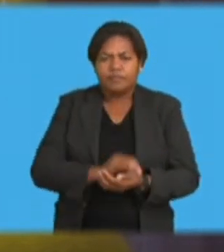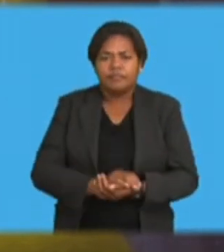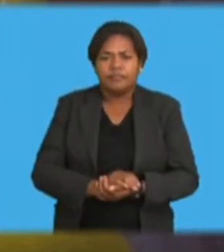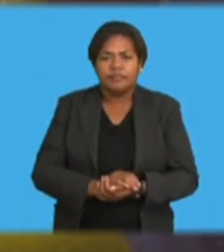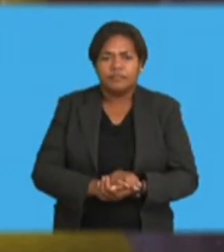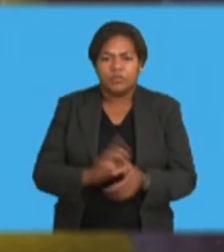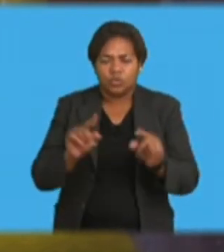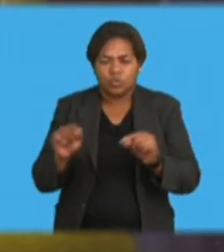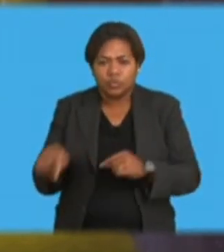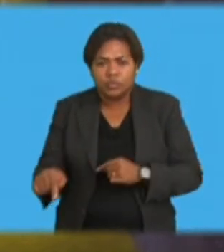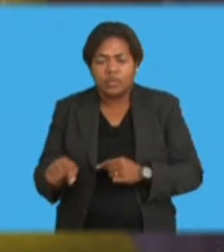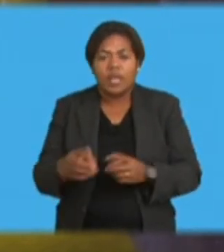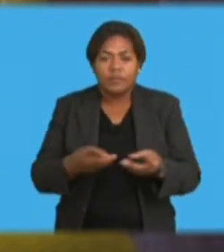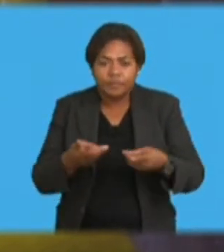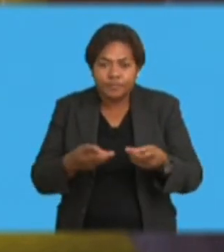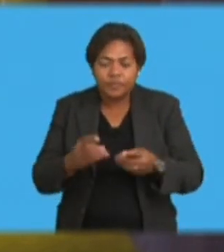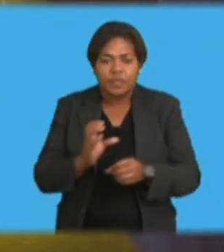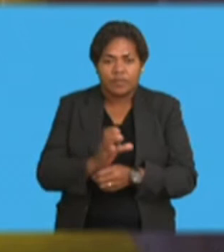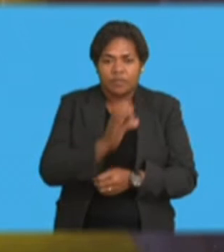the directors of the company, Speaker,